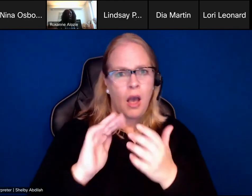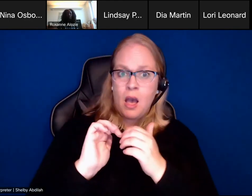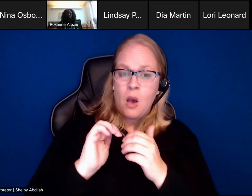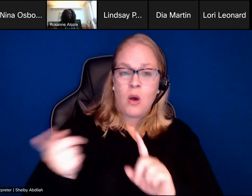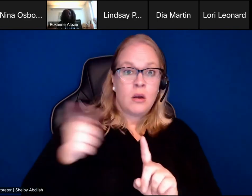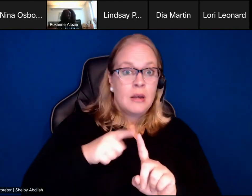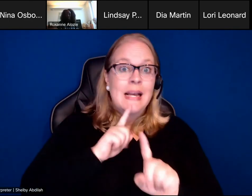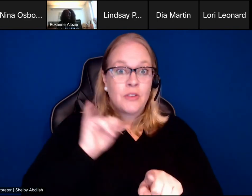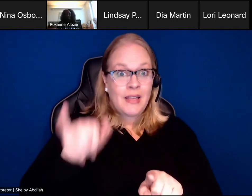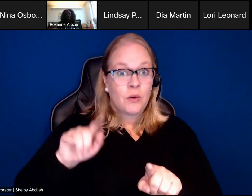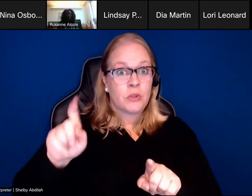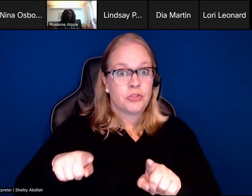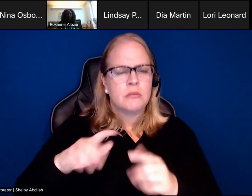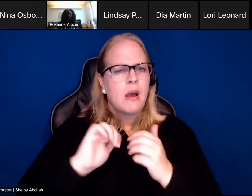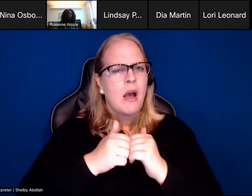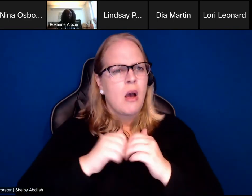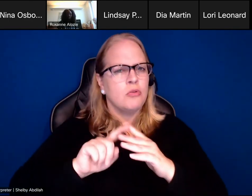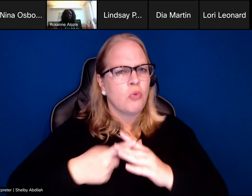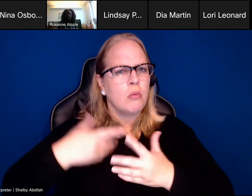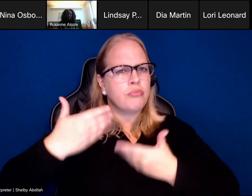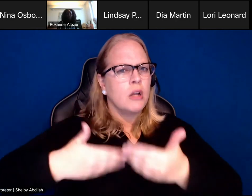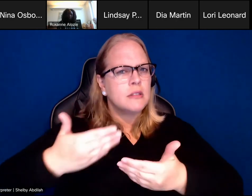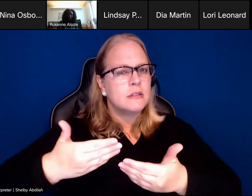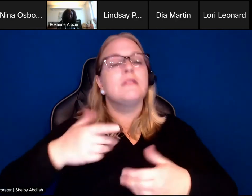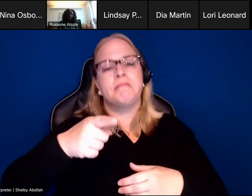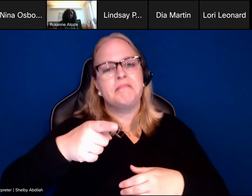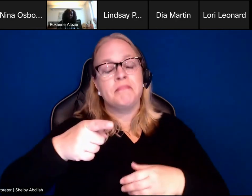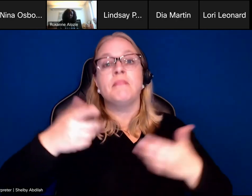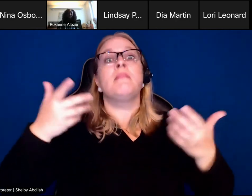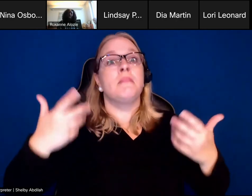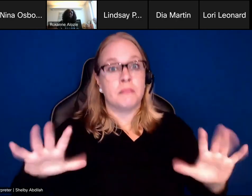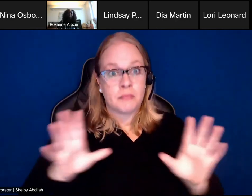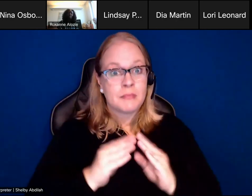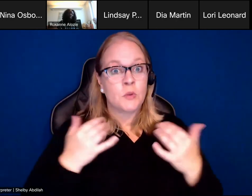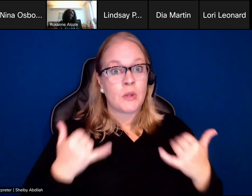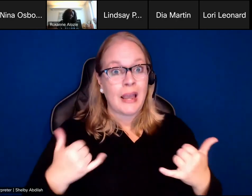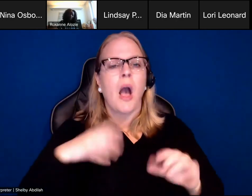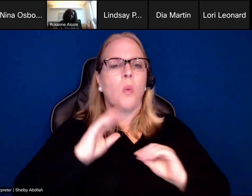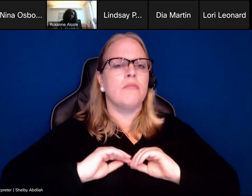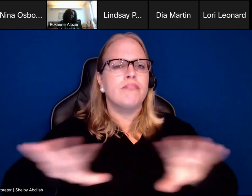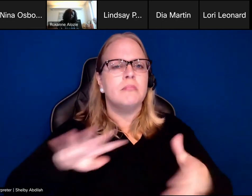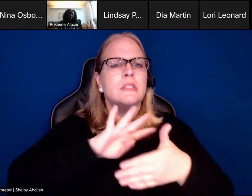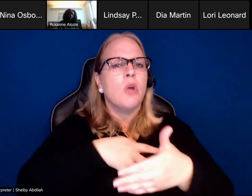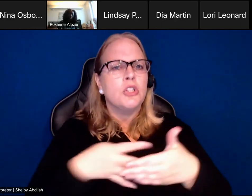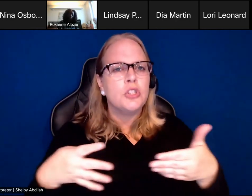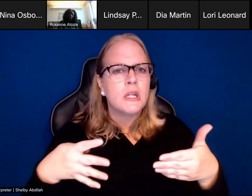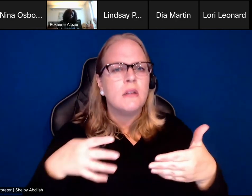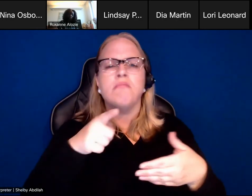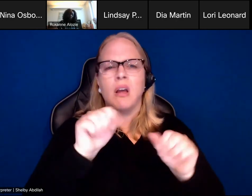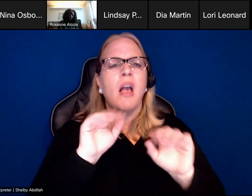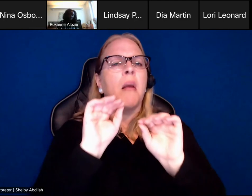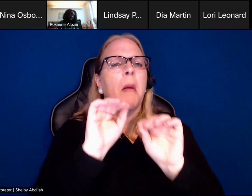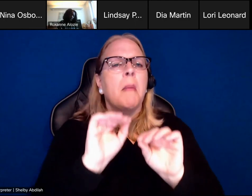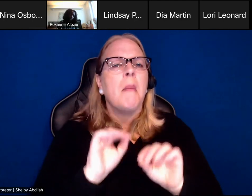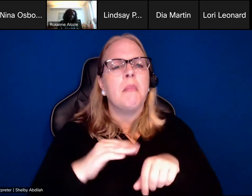I will send out at the end of this a spreadsheet that you can fill out with just kind of some key details on your